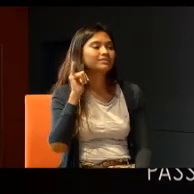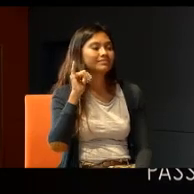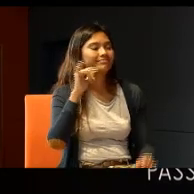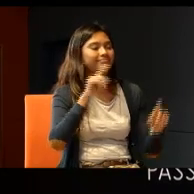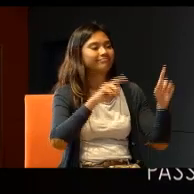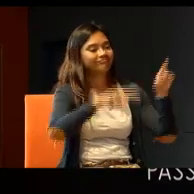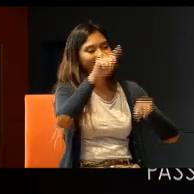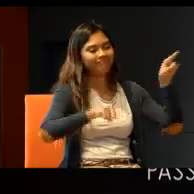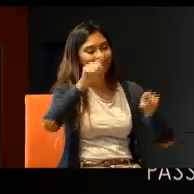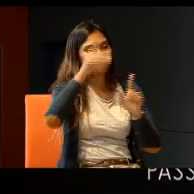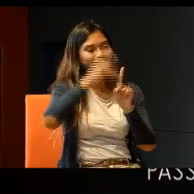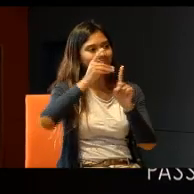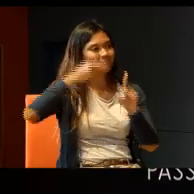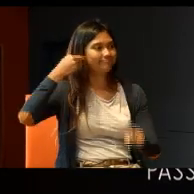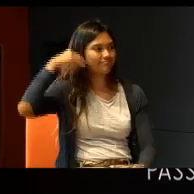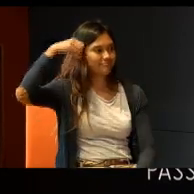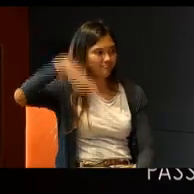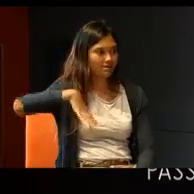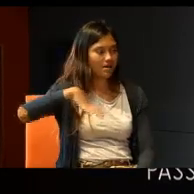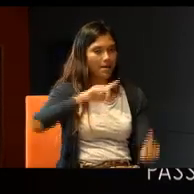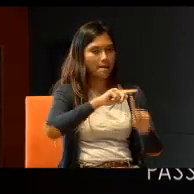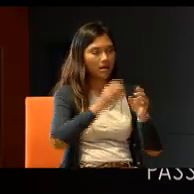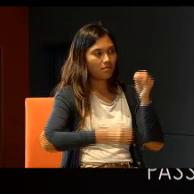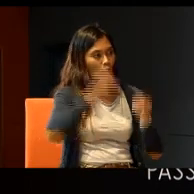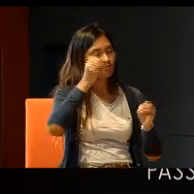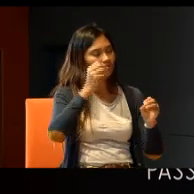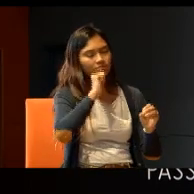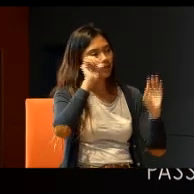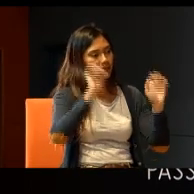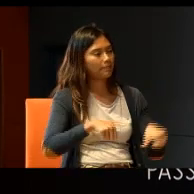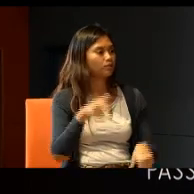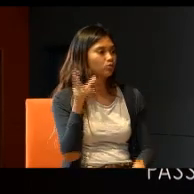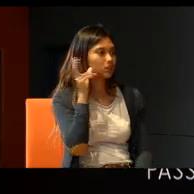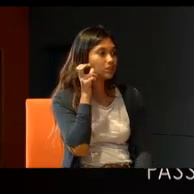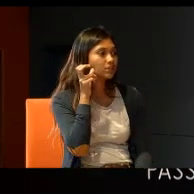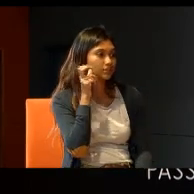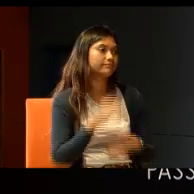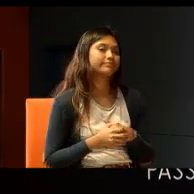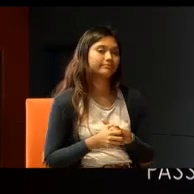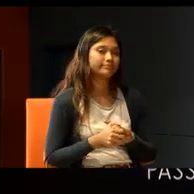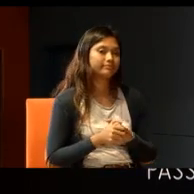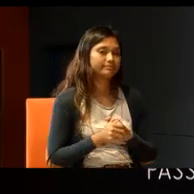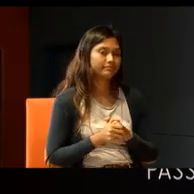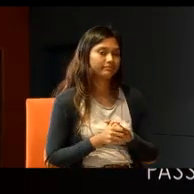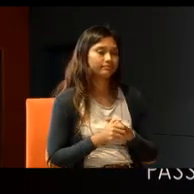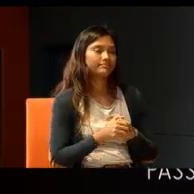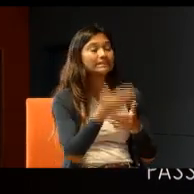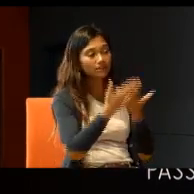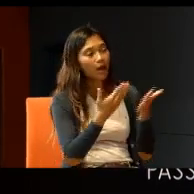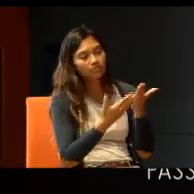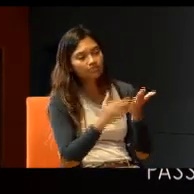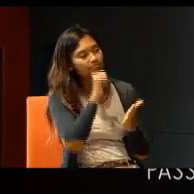of impairment, but most of them, would not be able, to hear. Even, I think they couldn't, even speak.